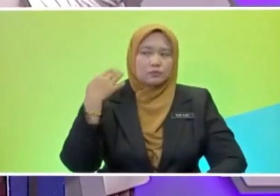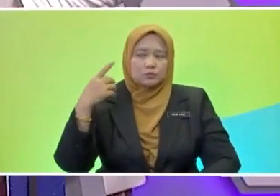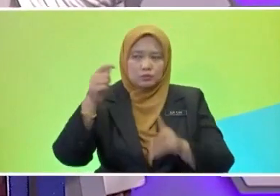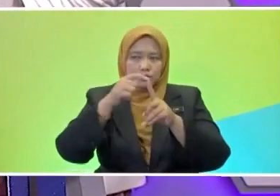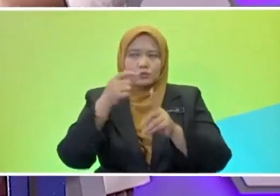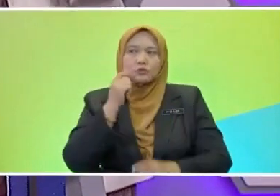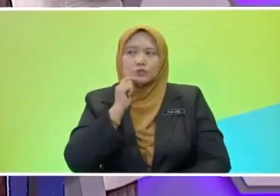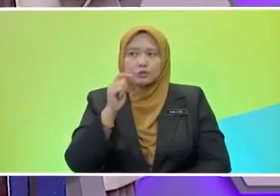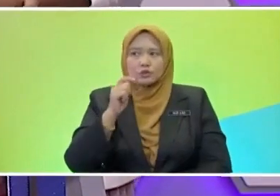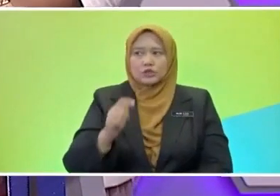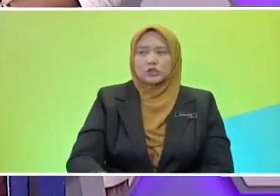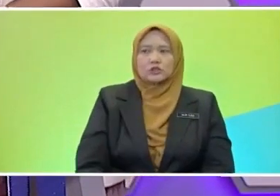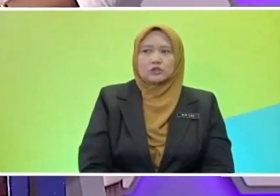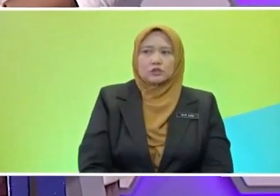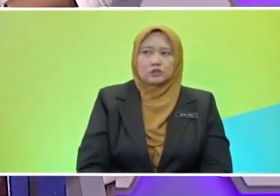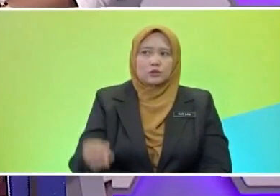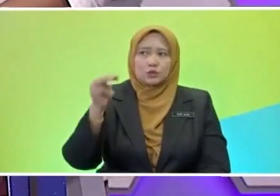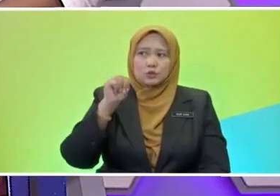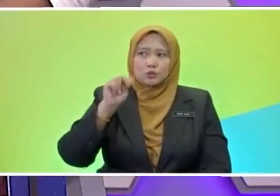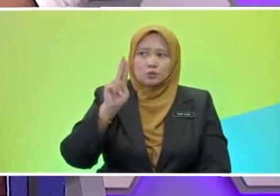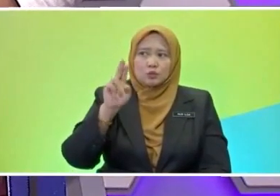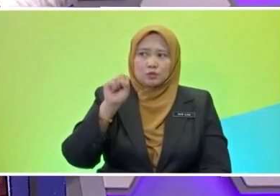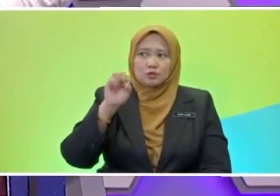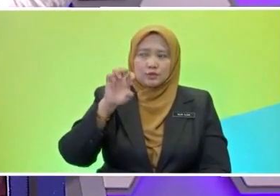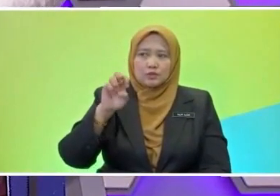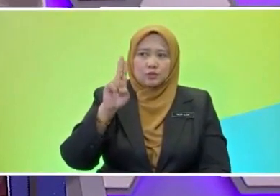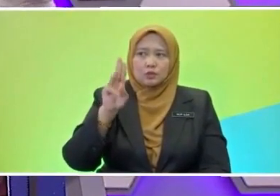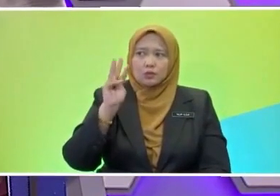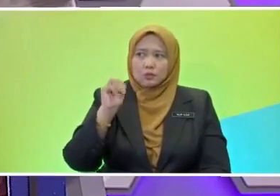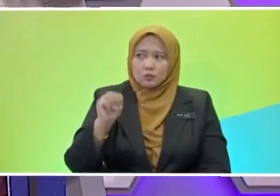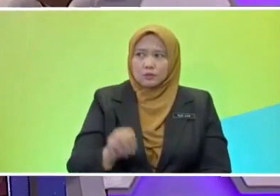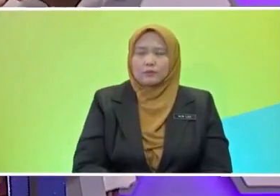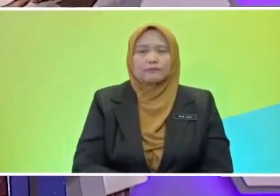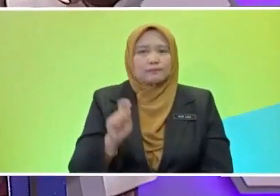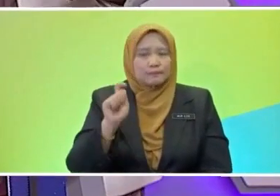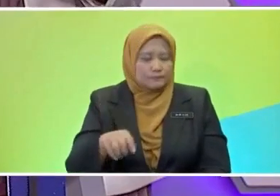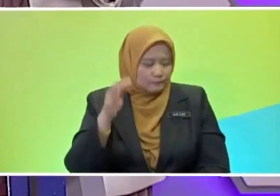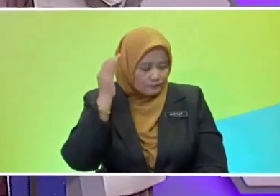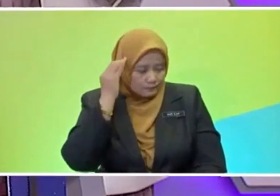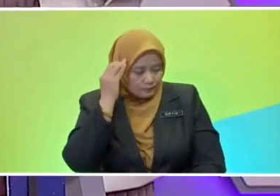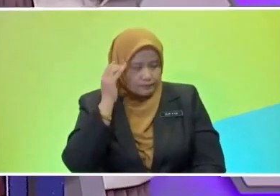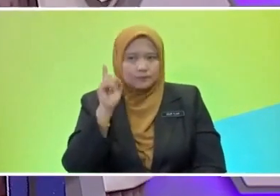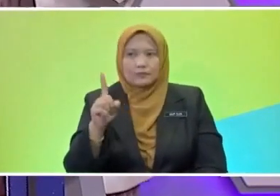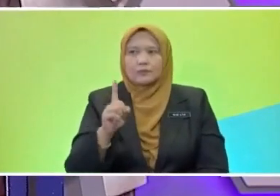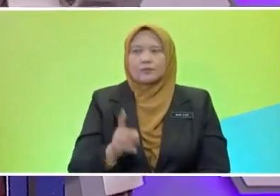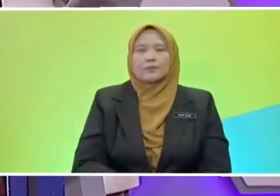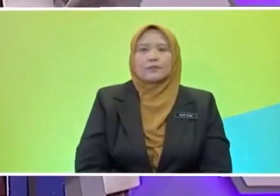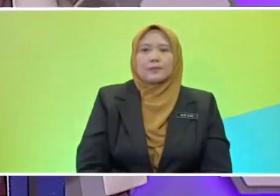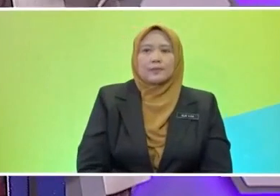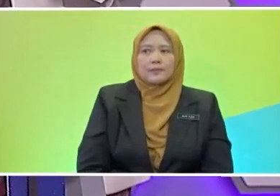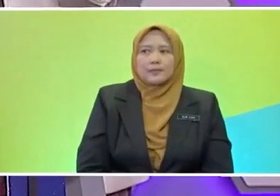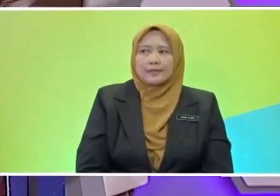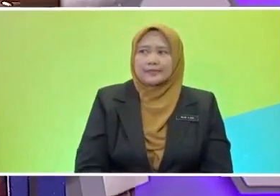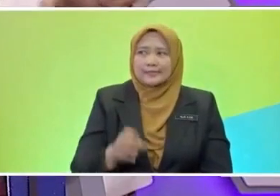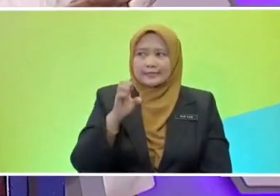past tense. So, yeah, pupils, you must remember that some words you need to add D, E, D,